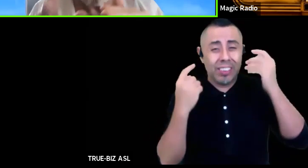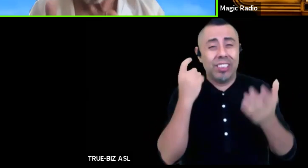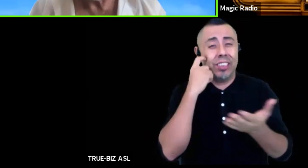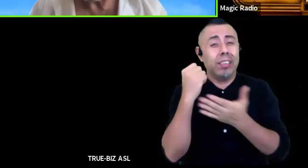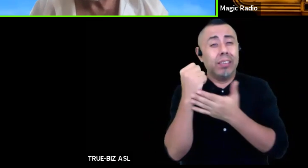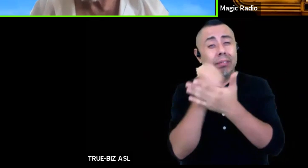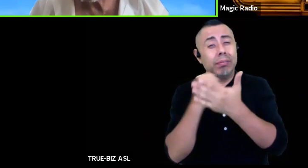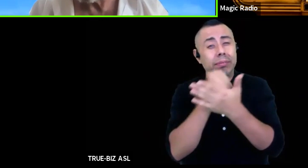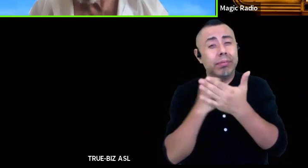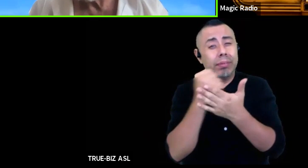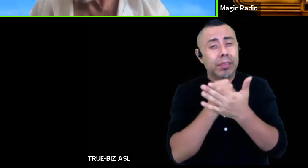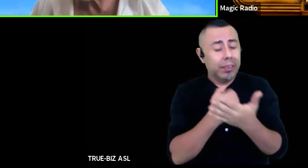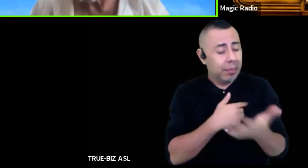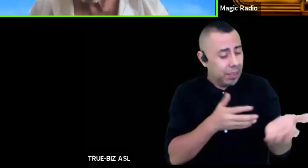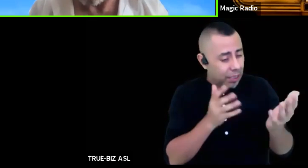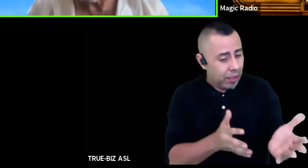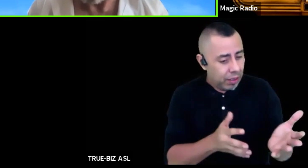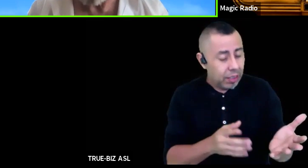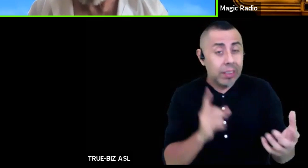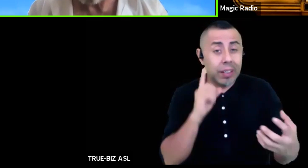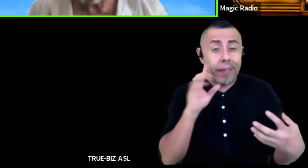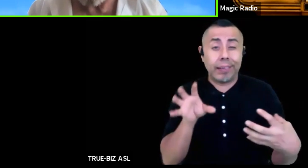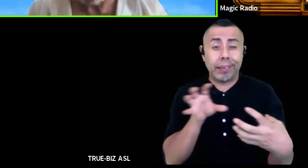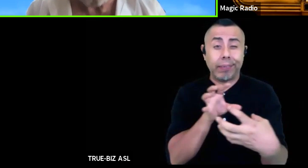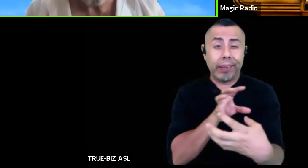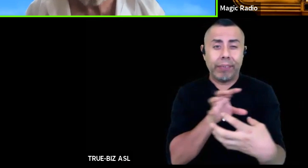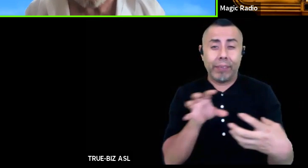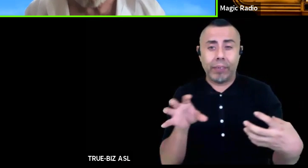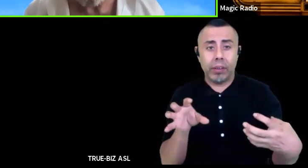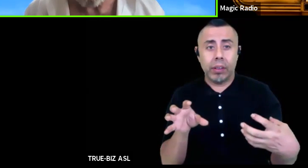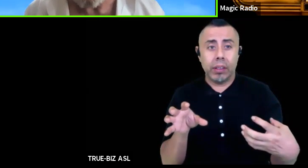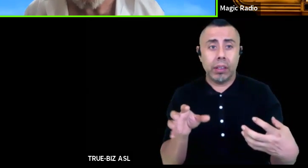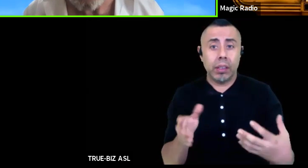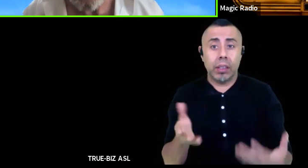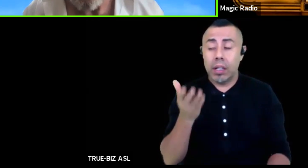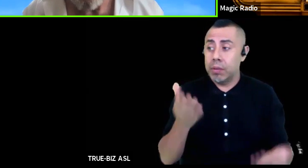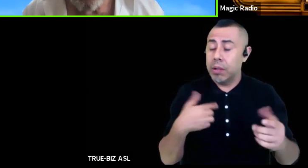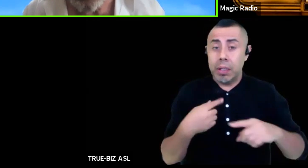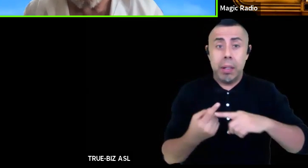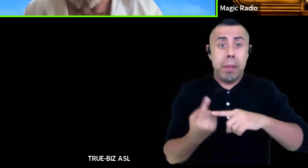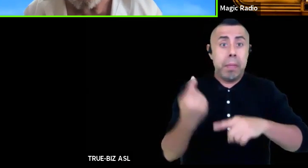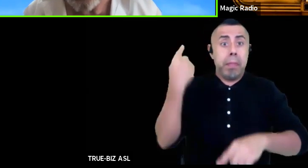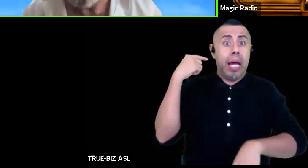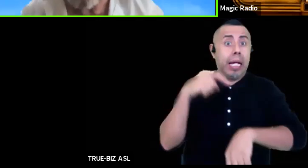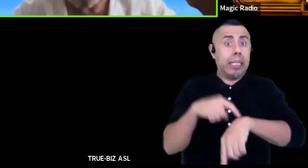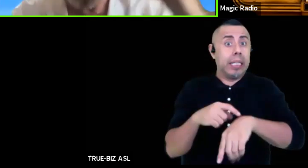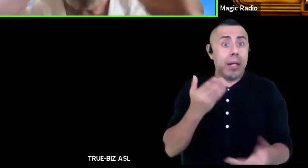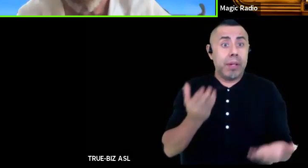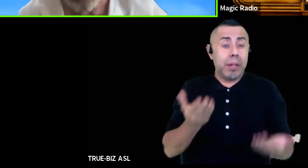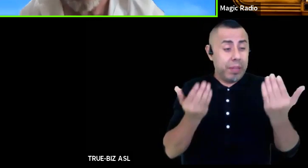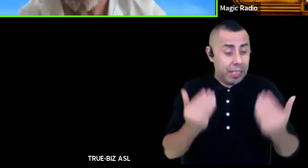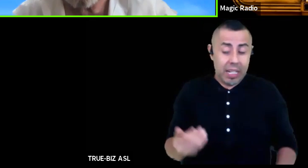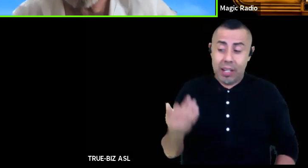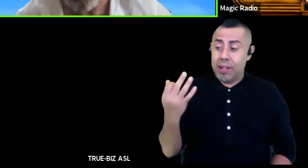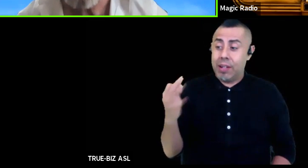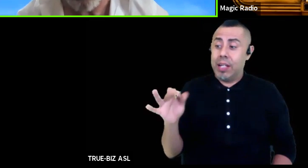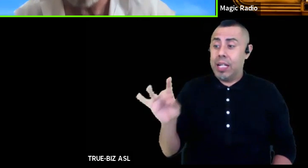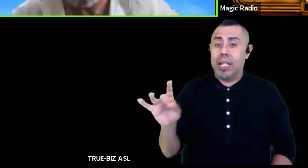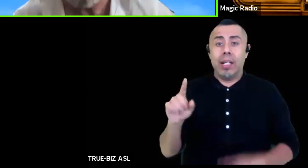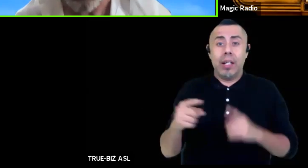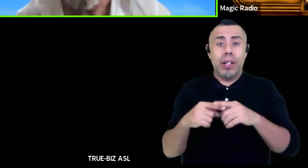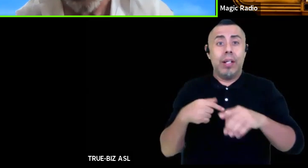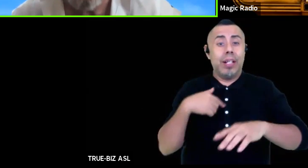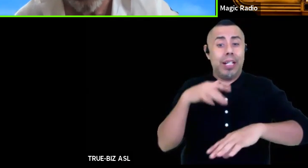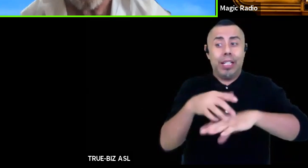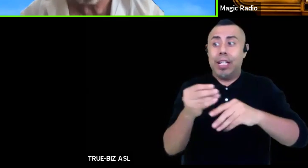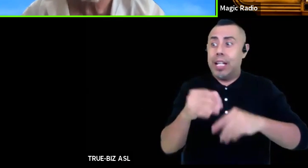wait wait wait a minute perhaps I did I went back in time perhaps it's now 1918 and when I hit land I'll be a world war and cars will